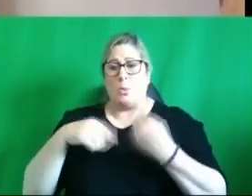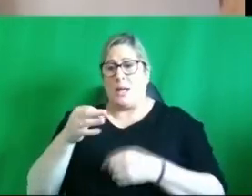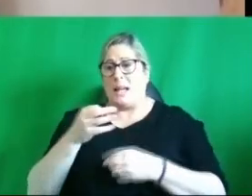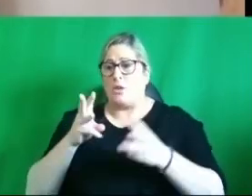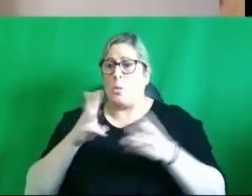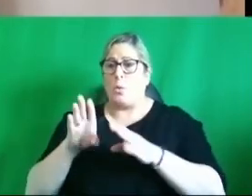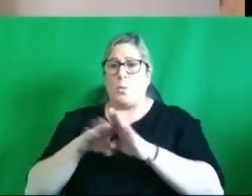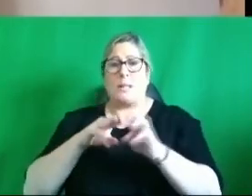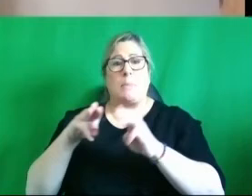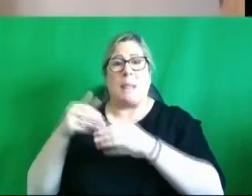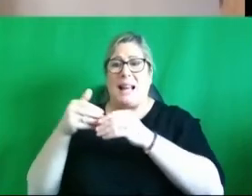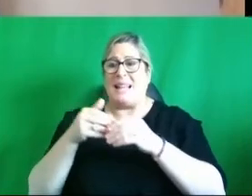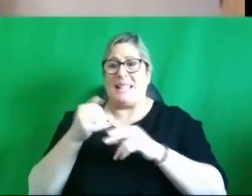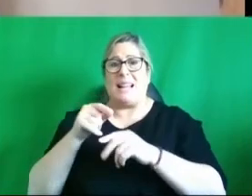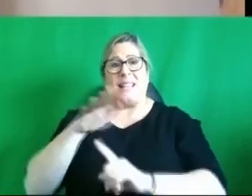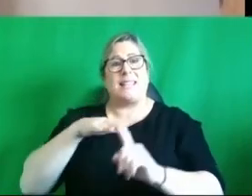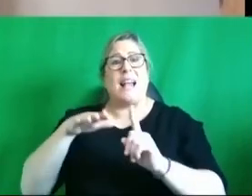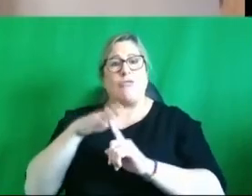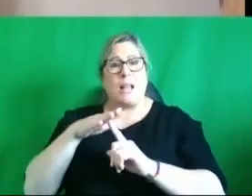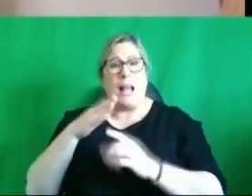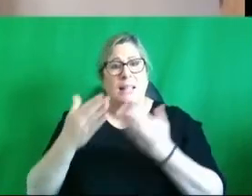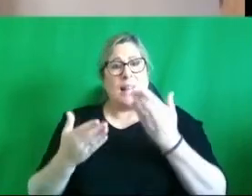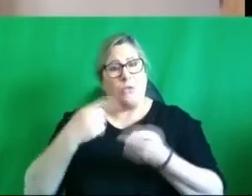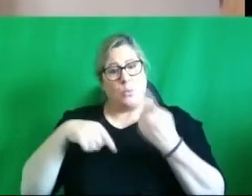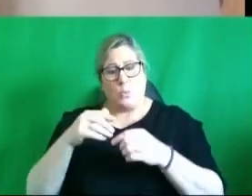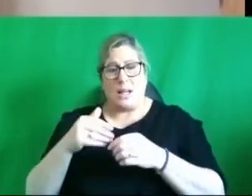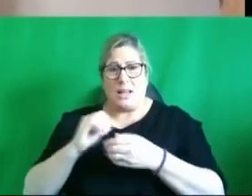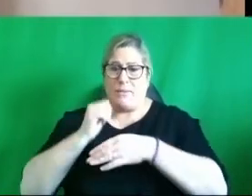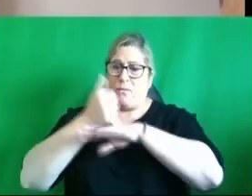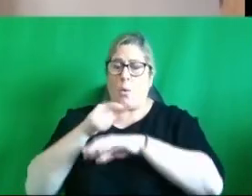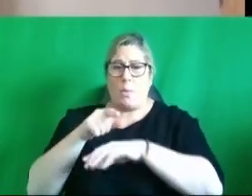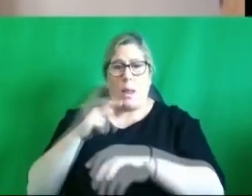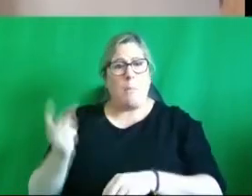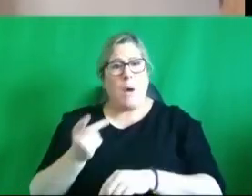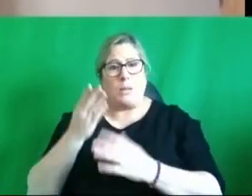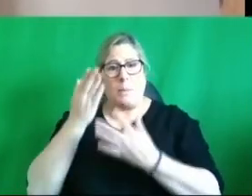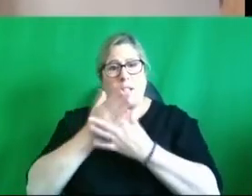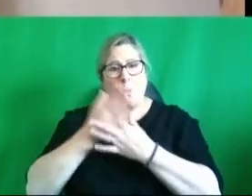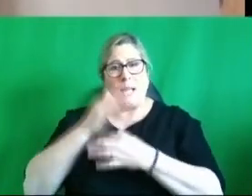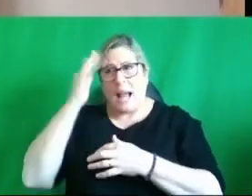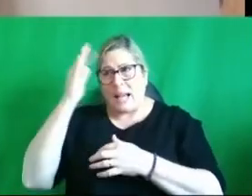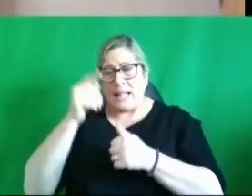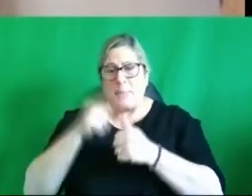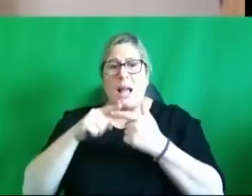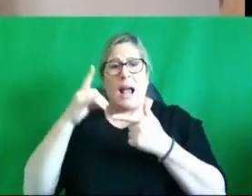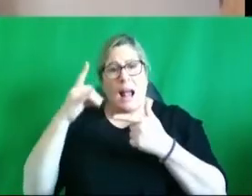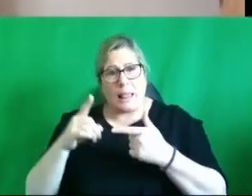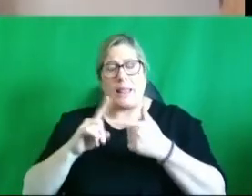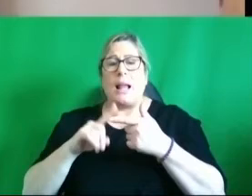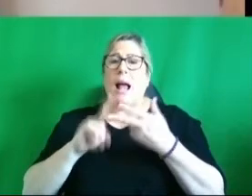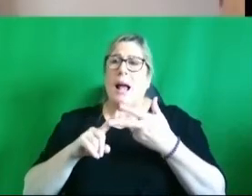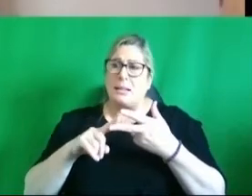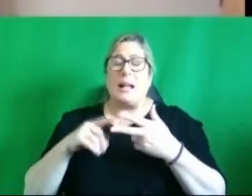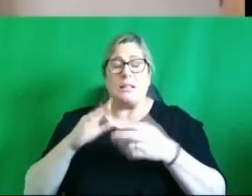are leading in that area and how do we form those partnerships between academia health and i think as covert